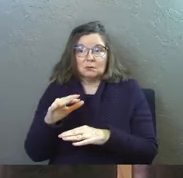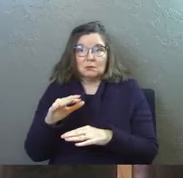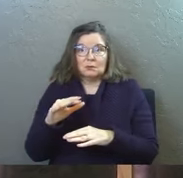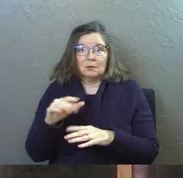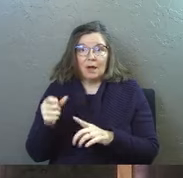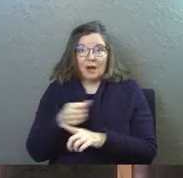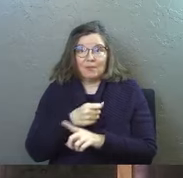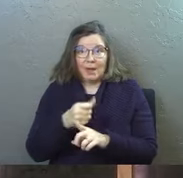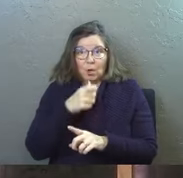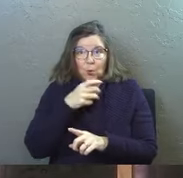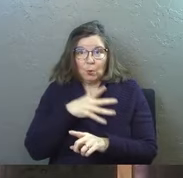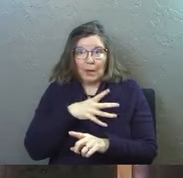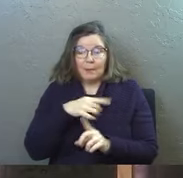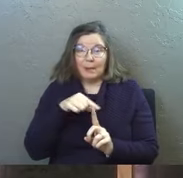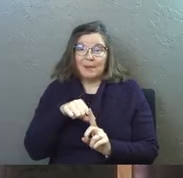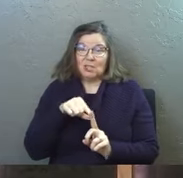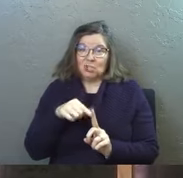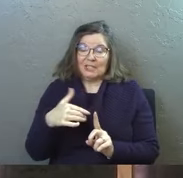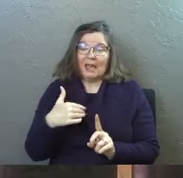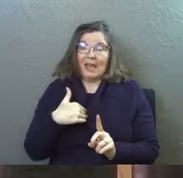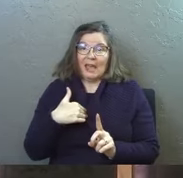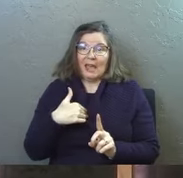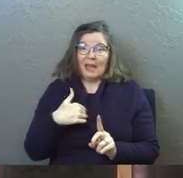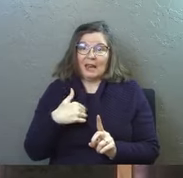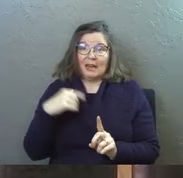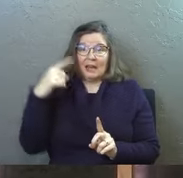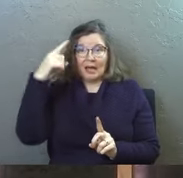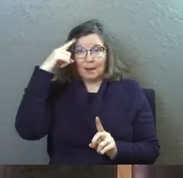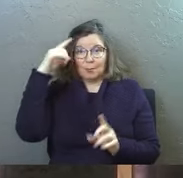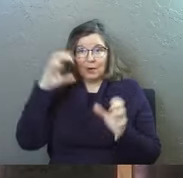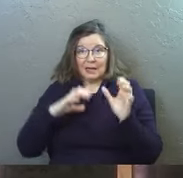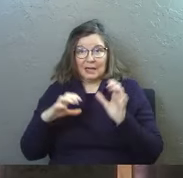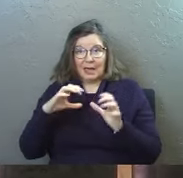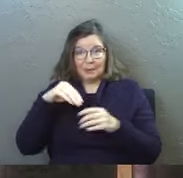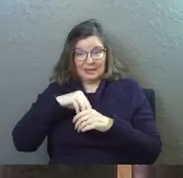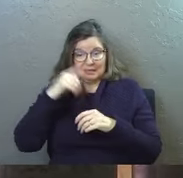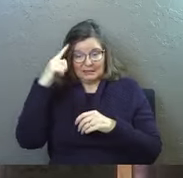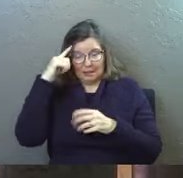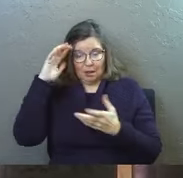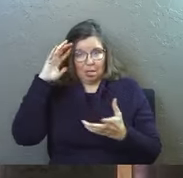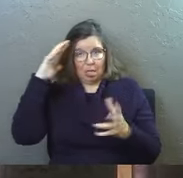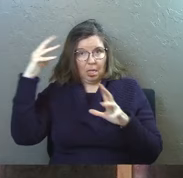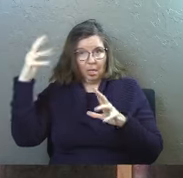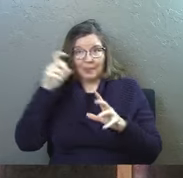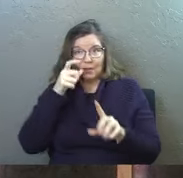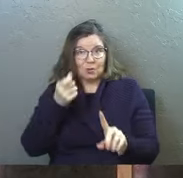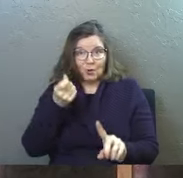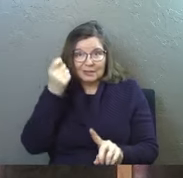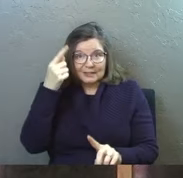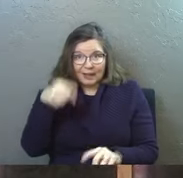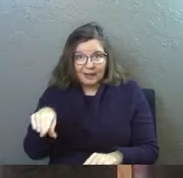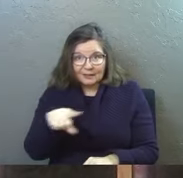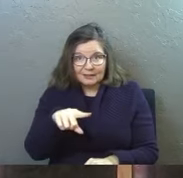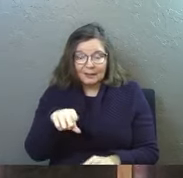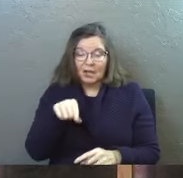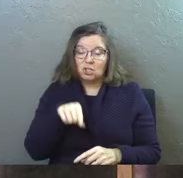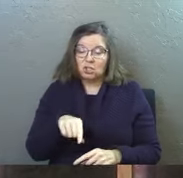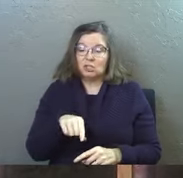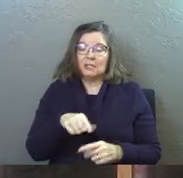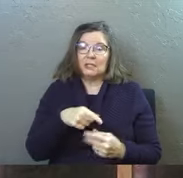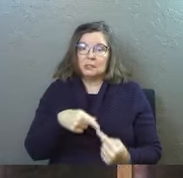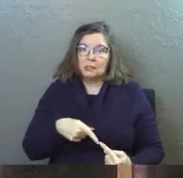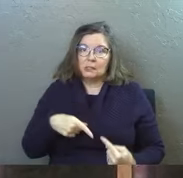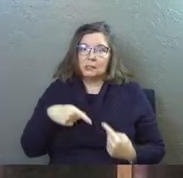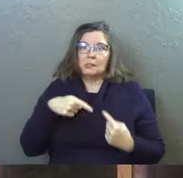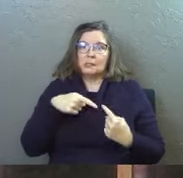battered women. But man she had a brain chemical makeup that you don't understand. And she